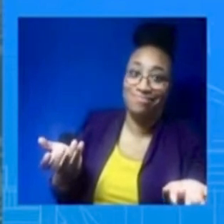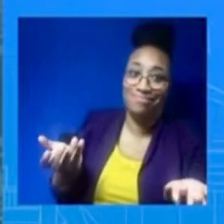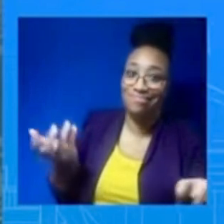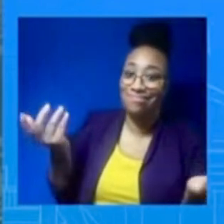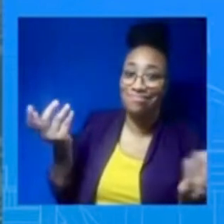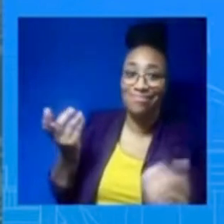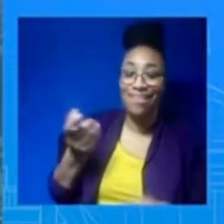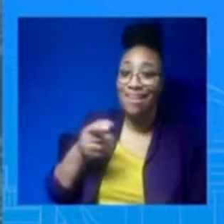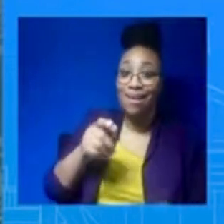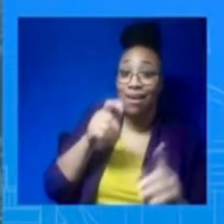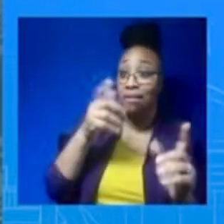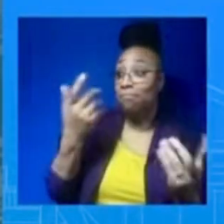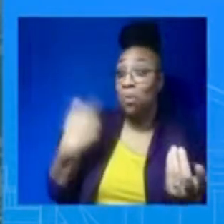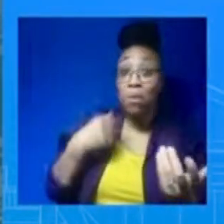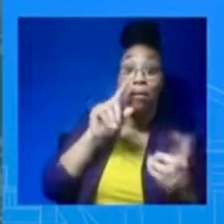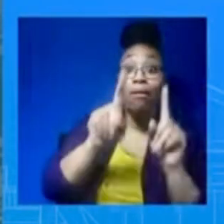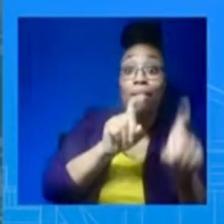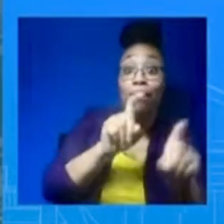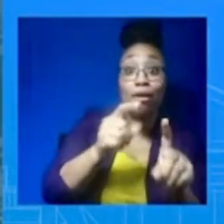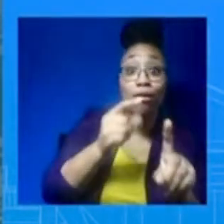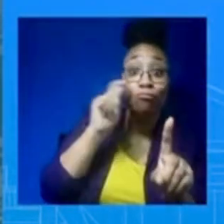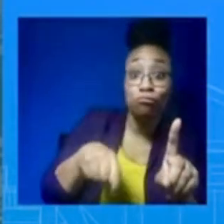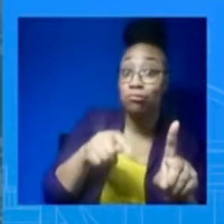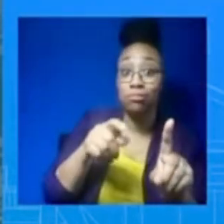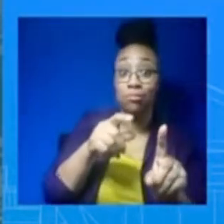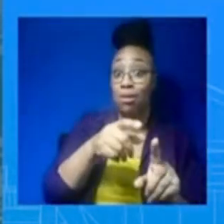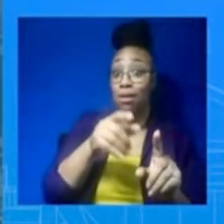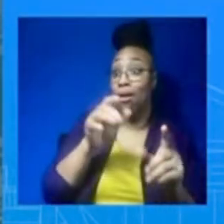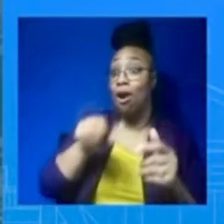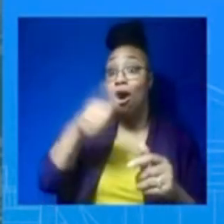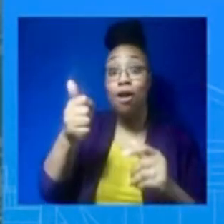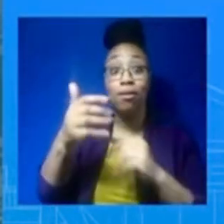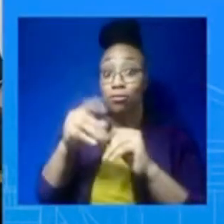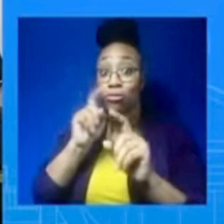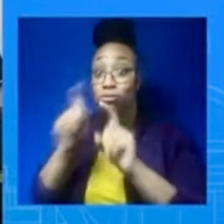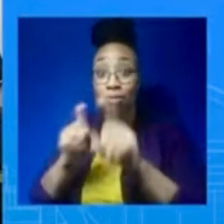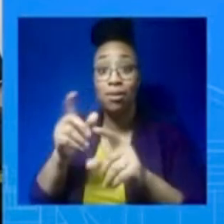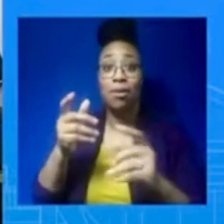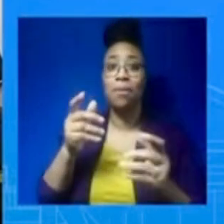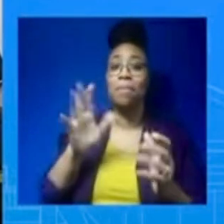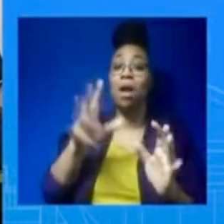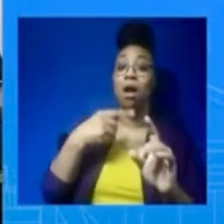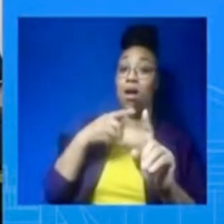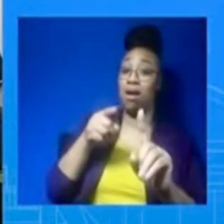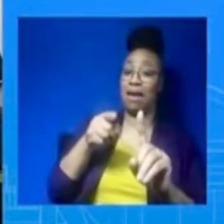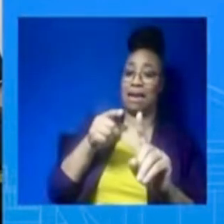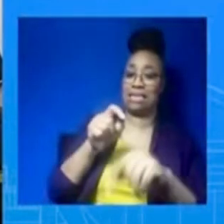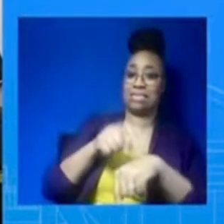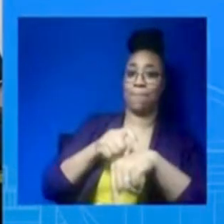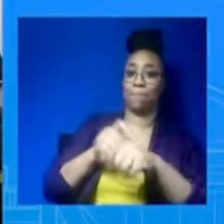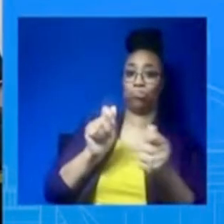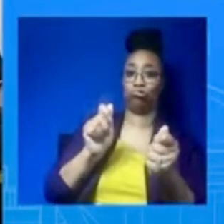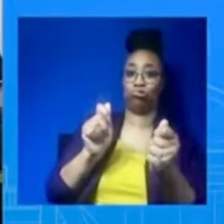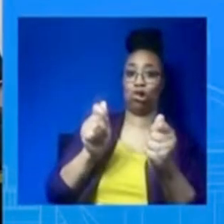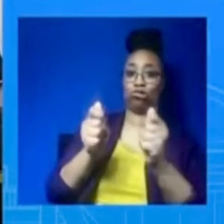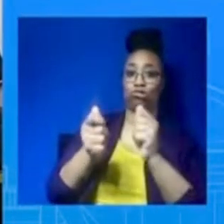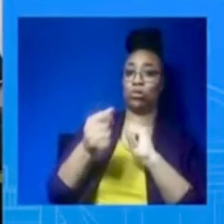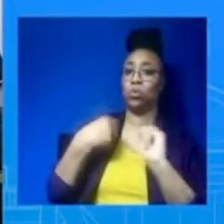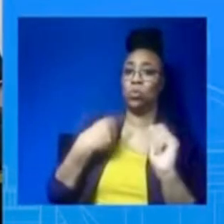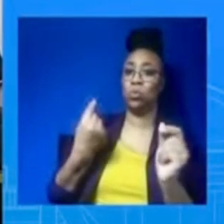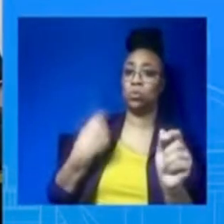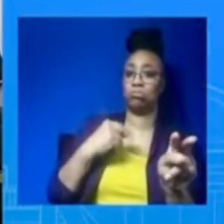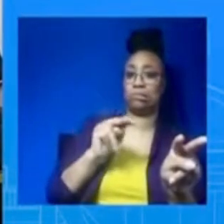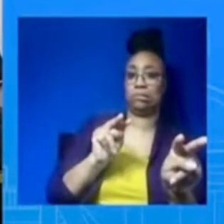evolved as the war has evolved. And we'll see where this goes. If Poland has MiG-29s at Ramseyna Air Base, is the U.S. prepared to